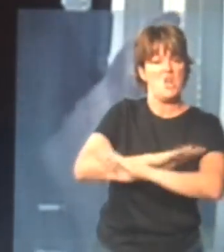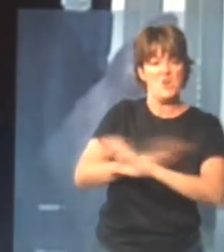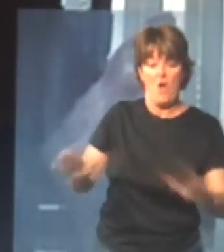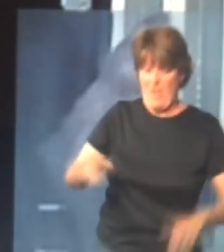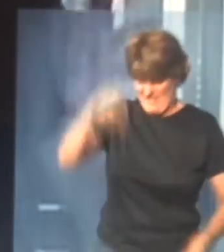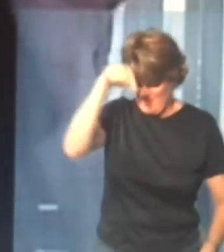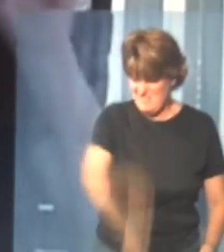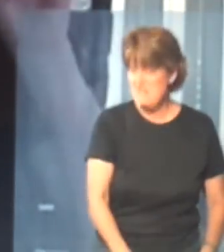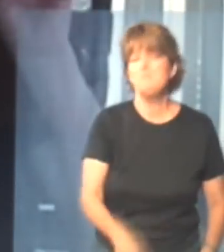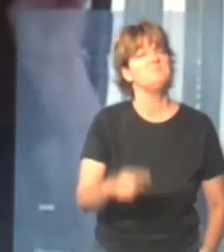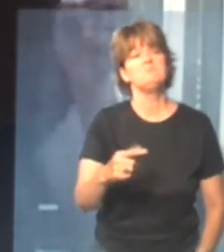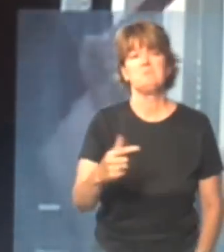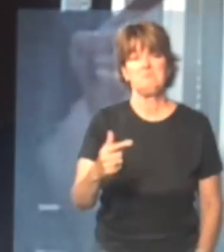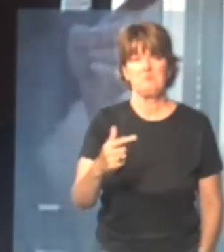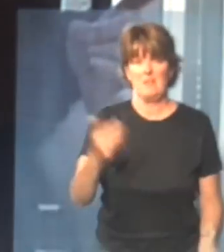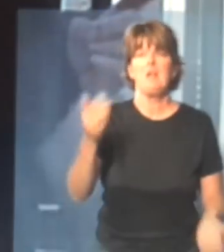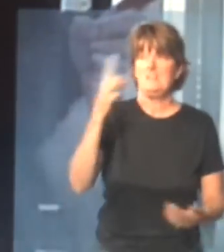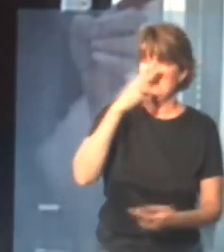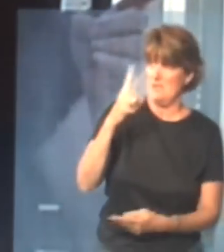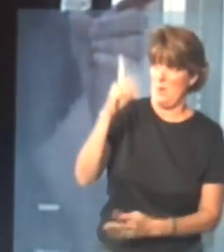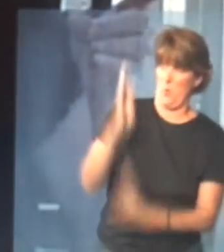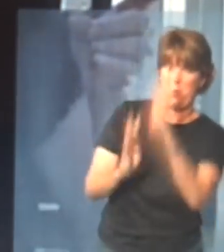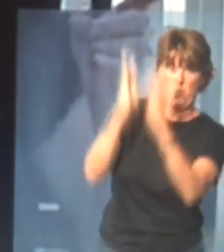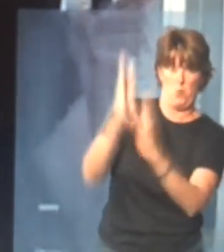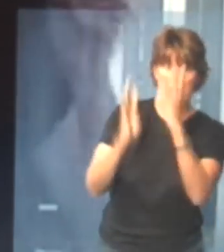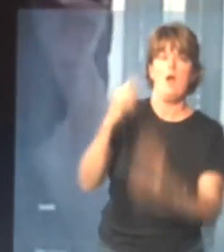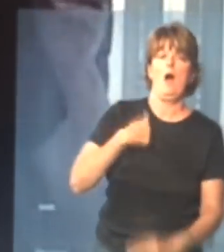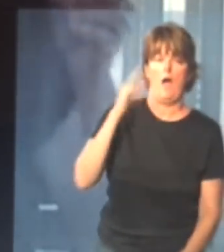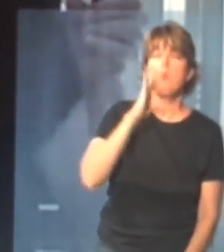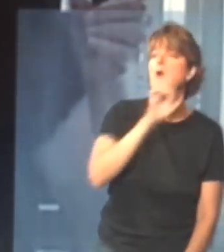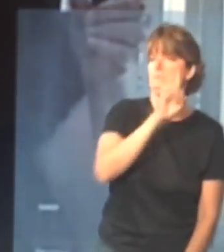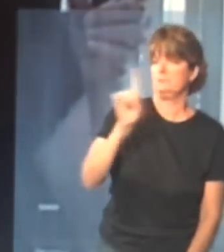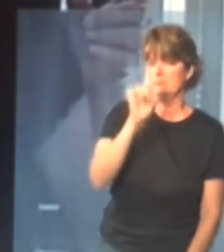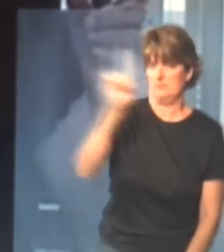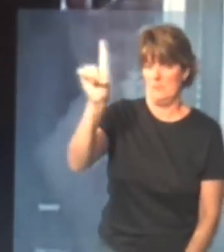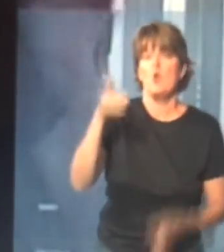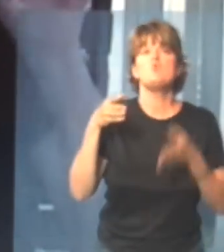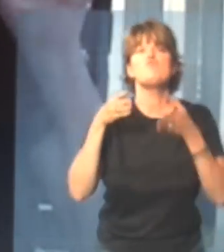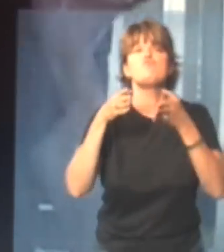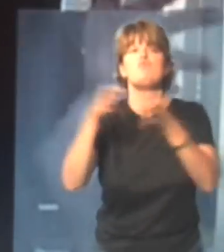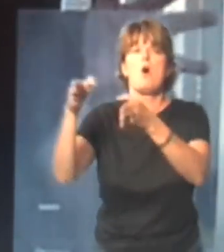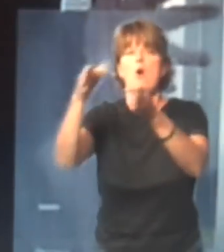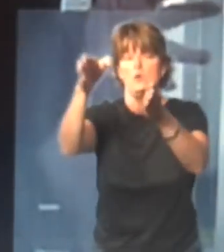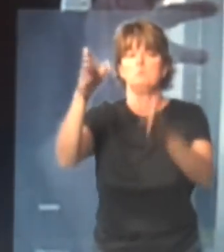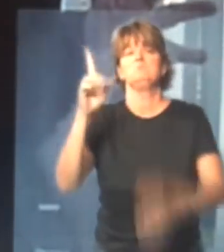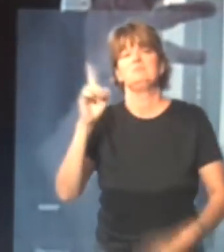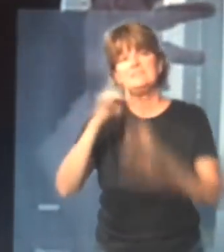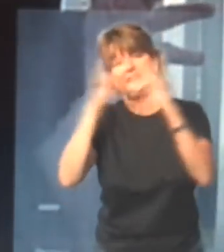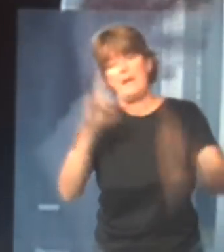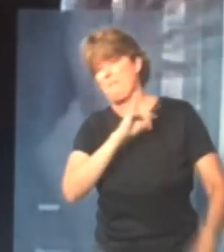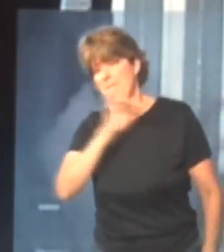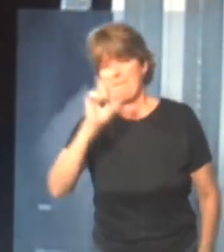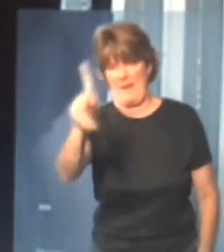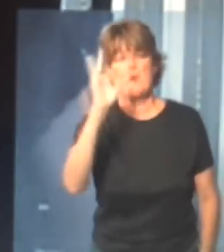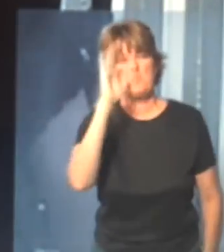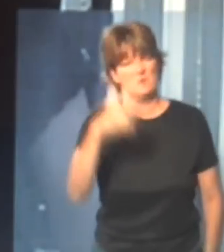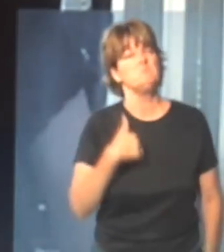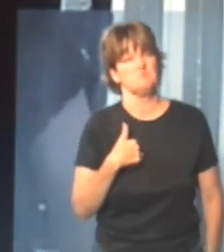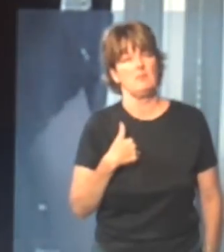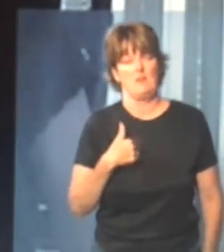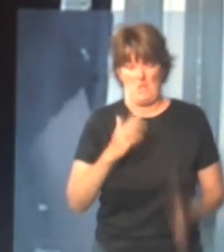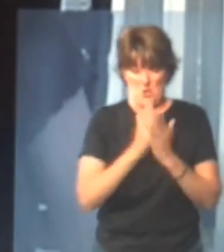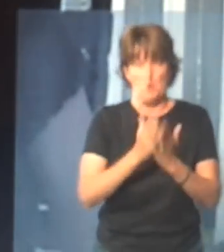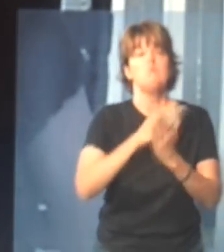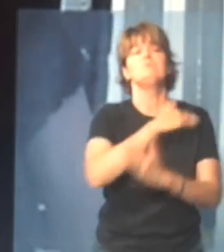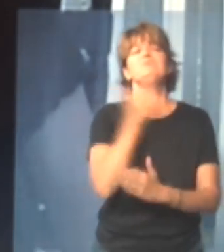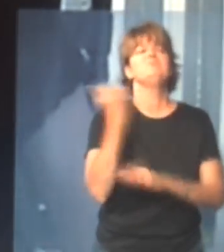fill the bottom, I said, I'm going to go through those weeds back there, and I'm going back to the road, and I'm going back to the campground, I've had enough